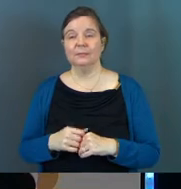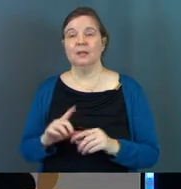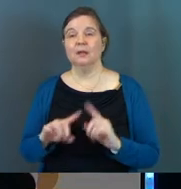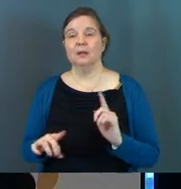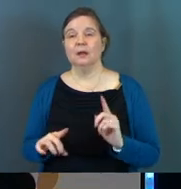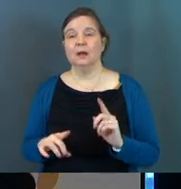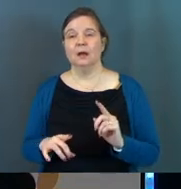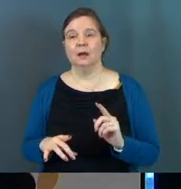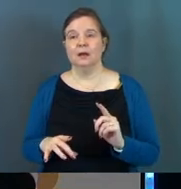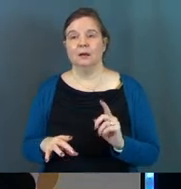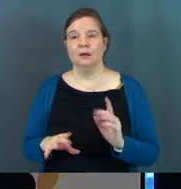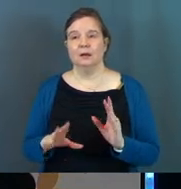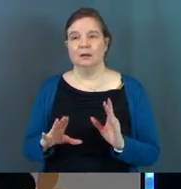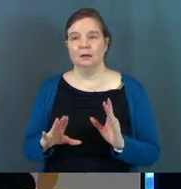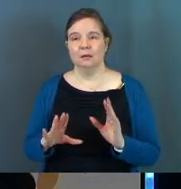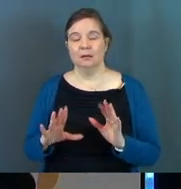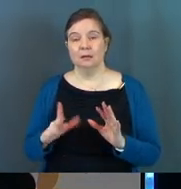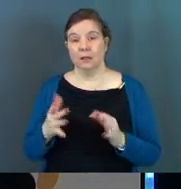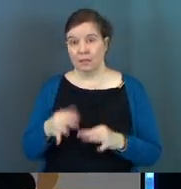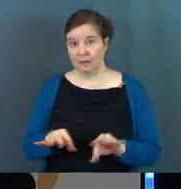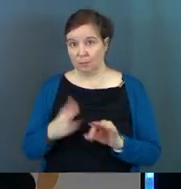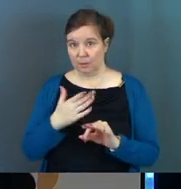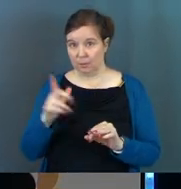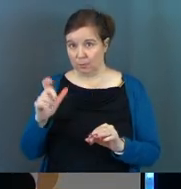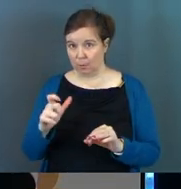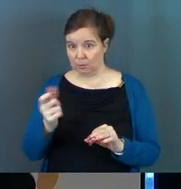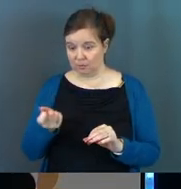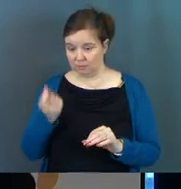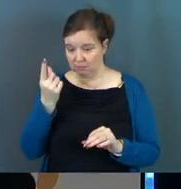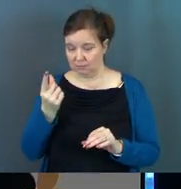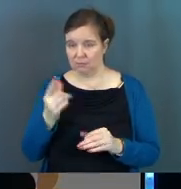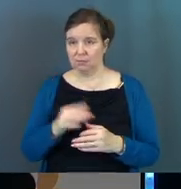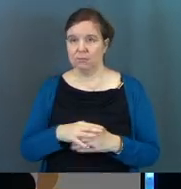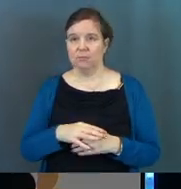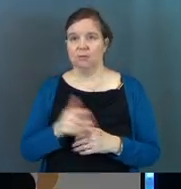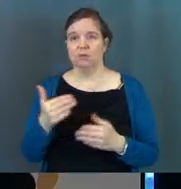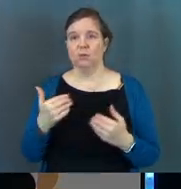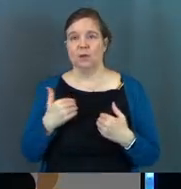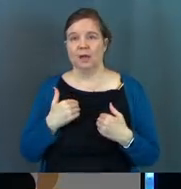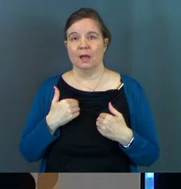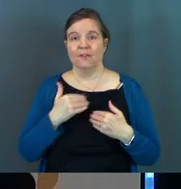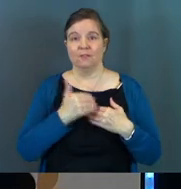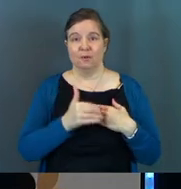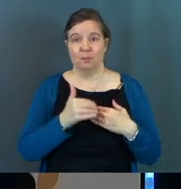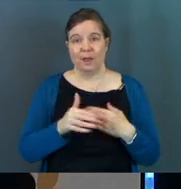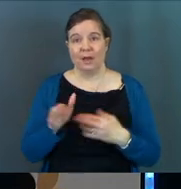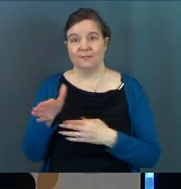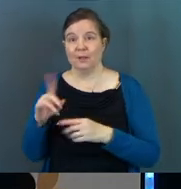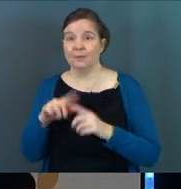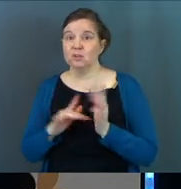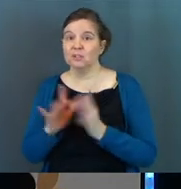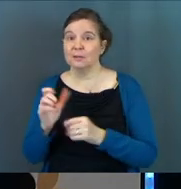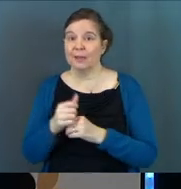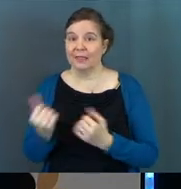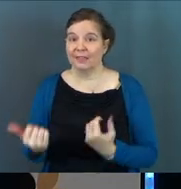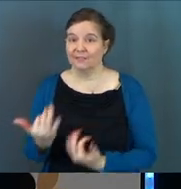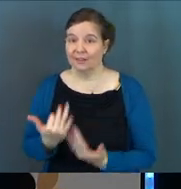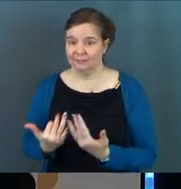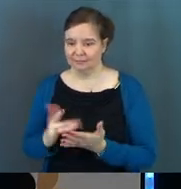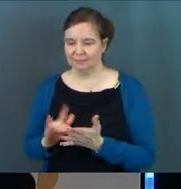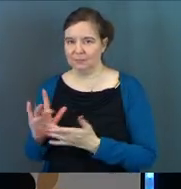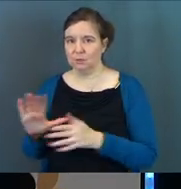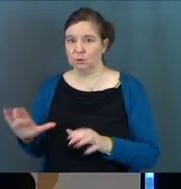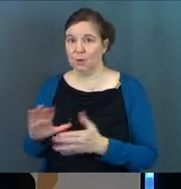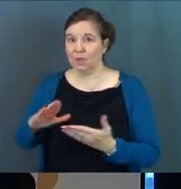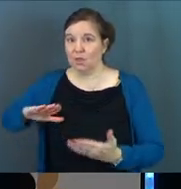But the important thing that we're supposed to get here is that you've got bread and you've got fish, but Jesus made the fire and